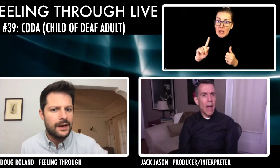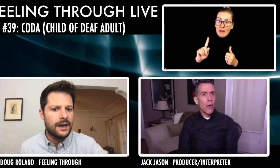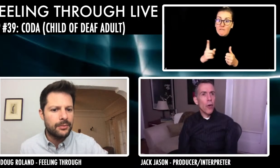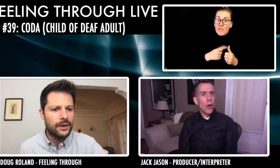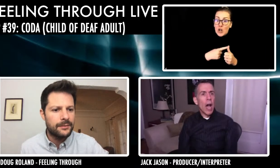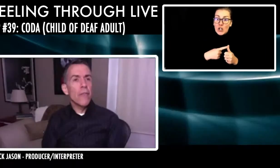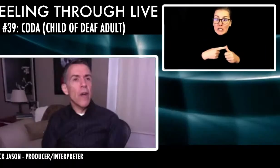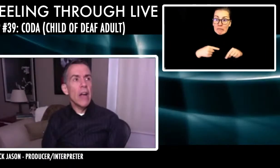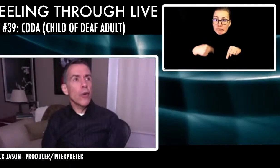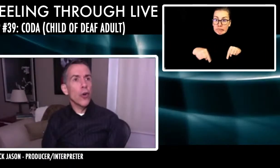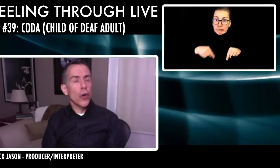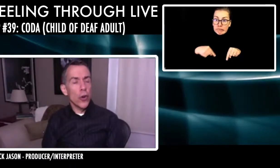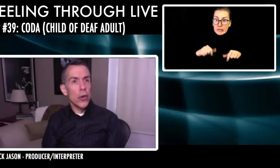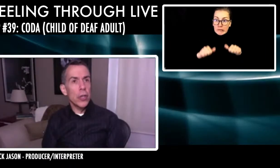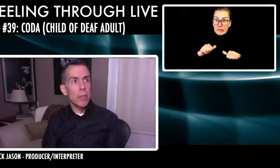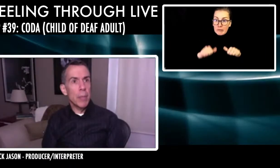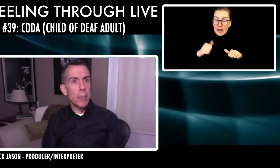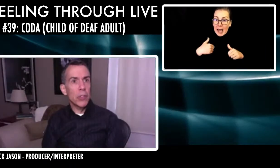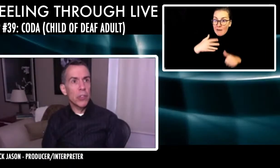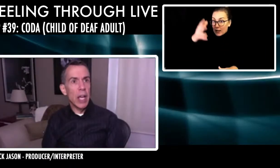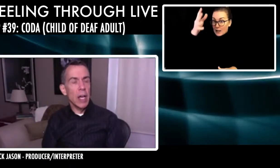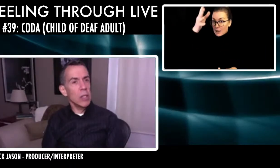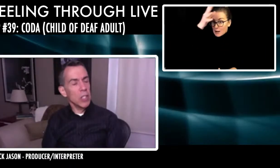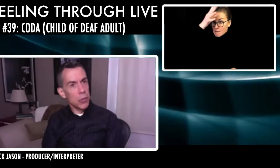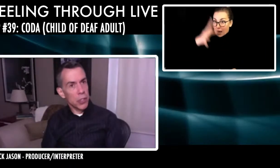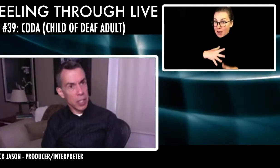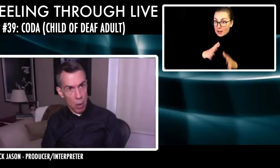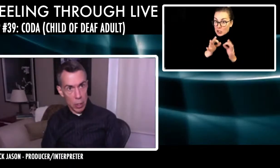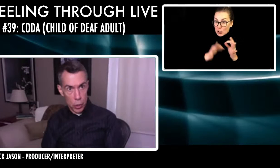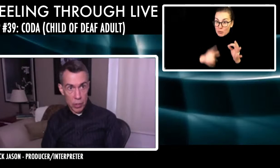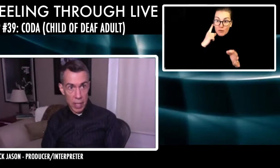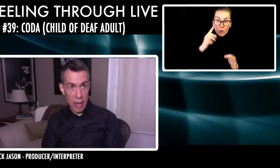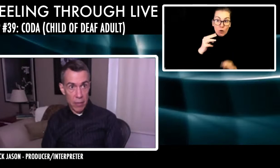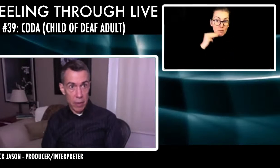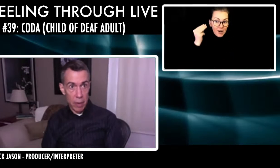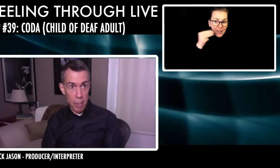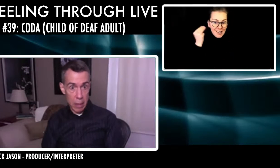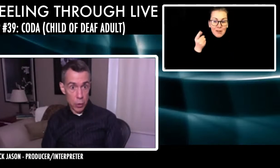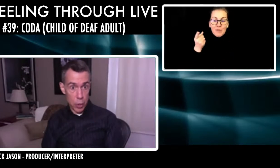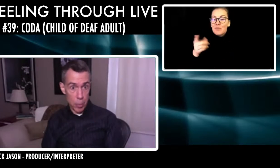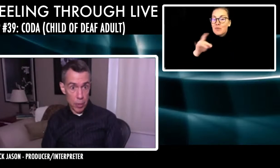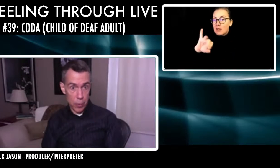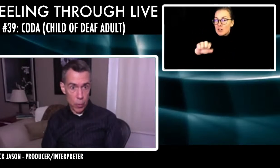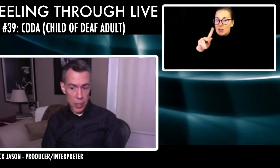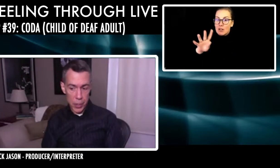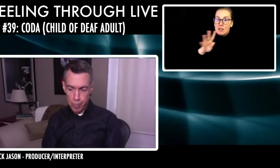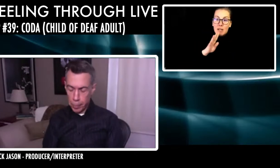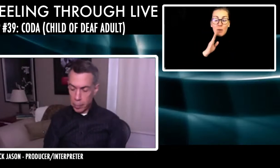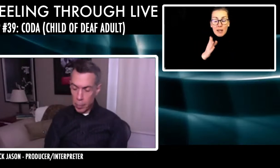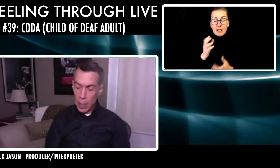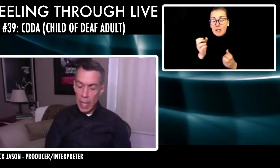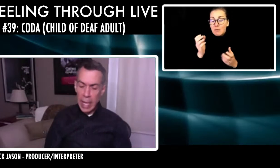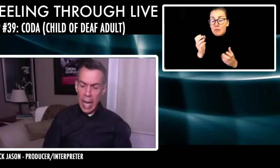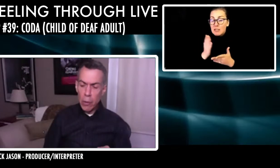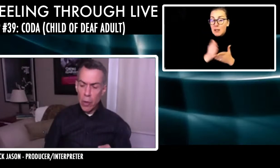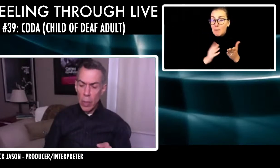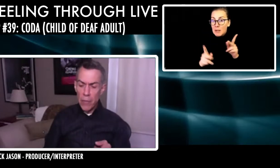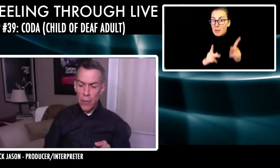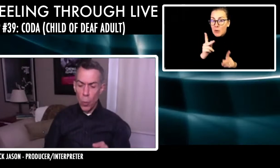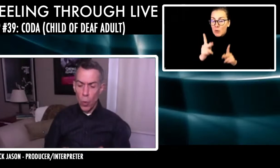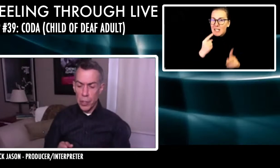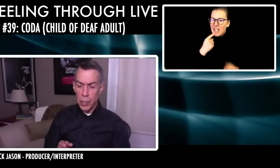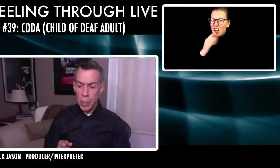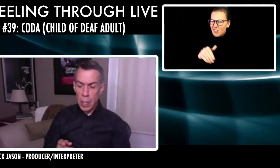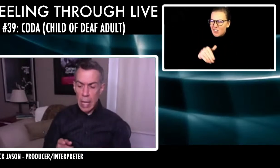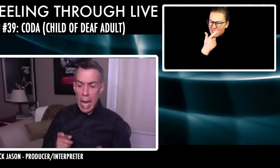around that at any point? I've heard people say, oh, it's interesting that Marley chose to have a male interpreter as her voice. And I don't know